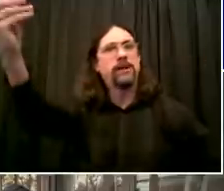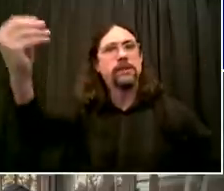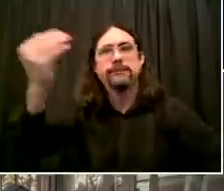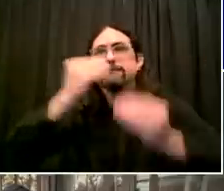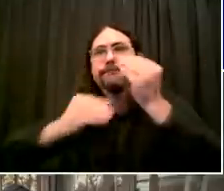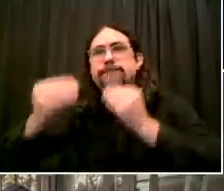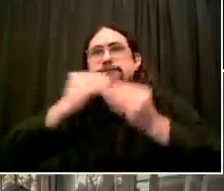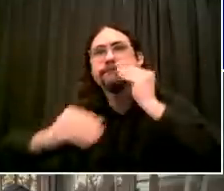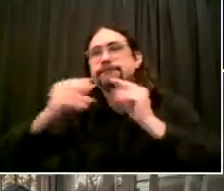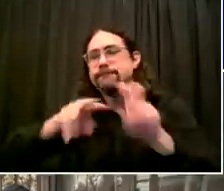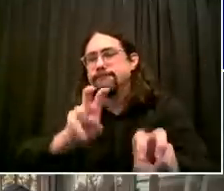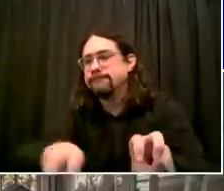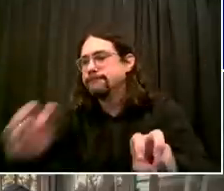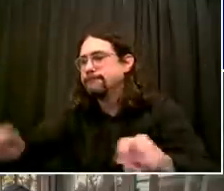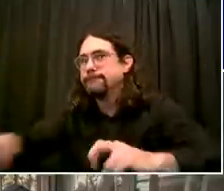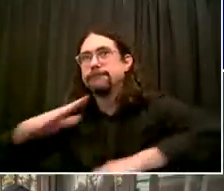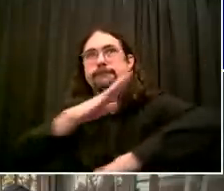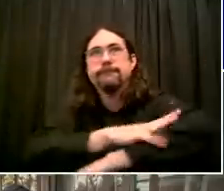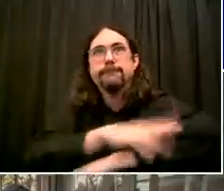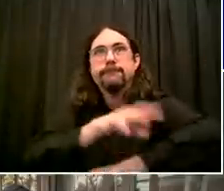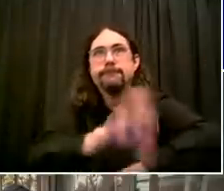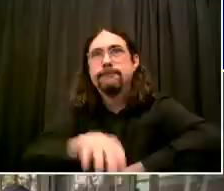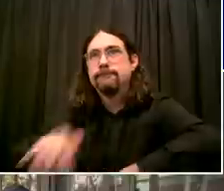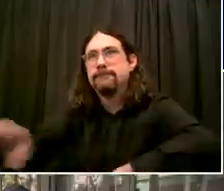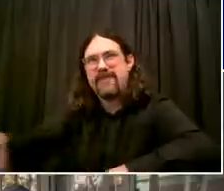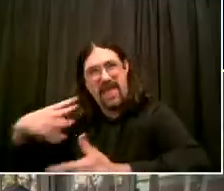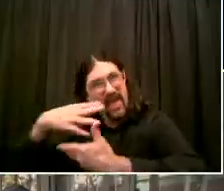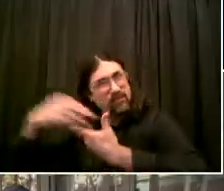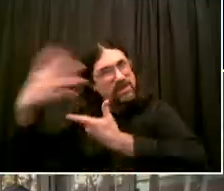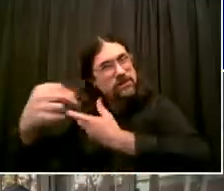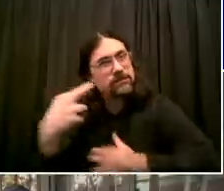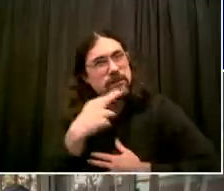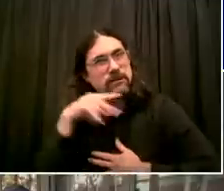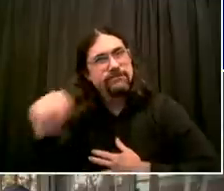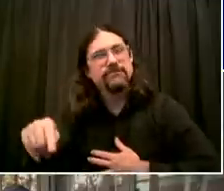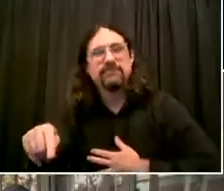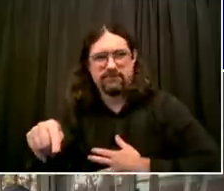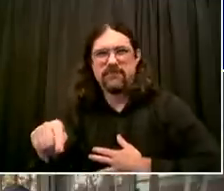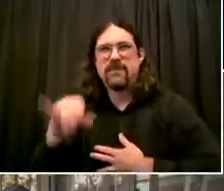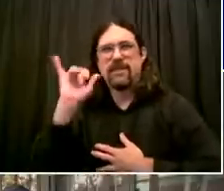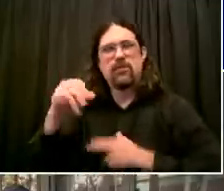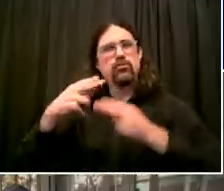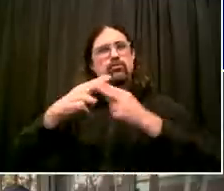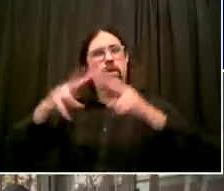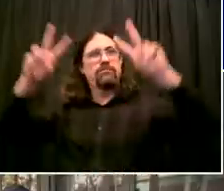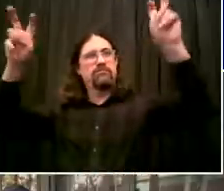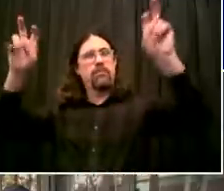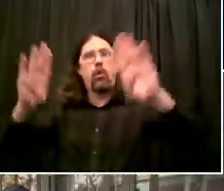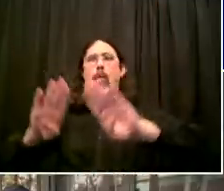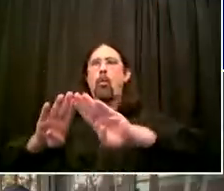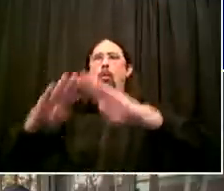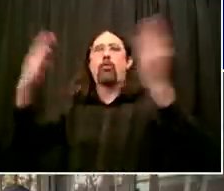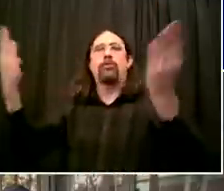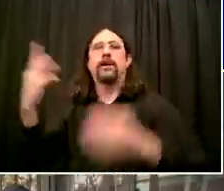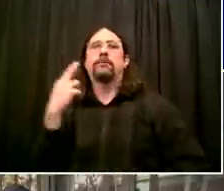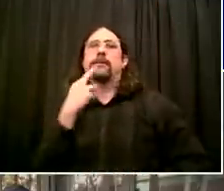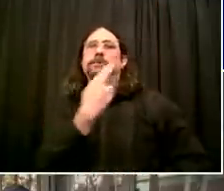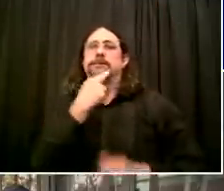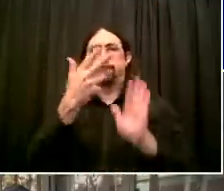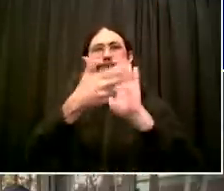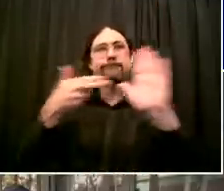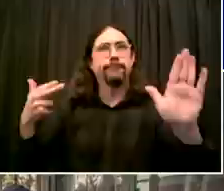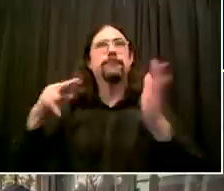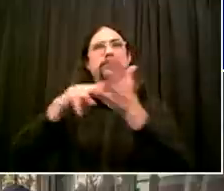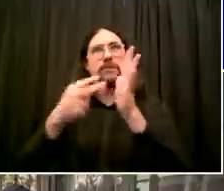back in to keep the restaurants going. Obviously, doing it in a safe way. We all want safety first. We all